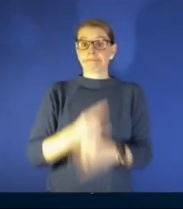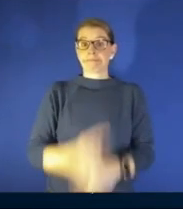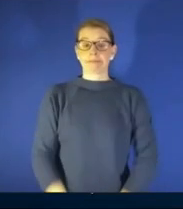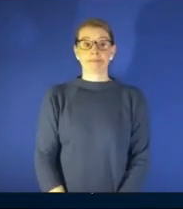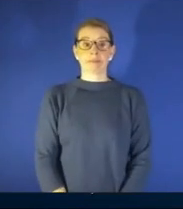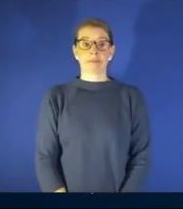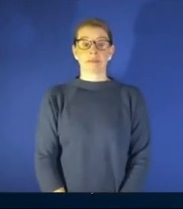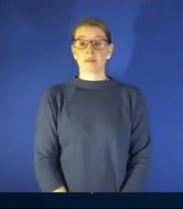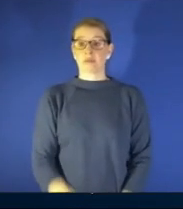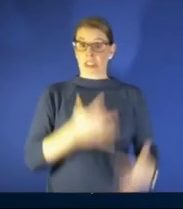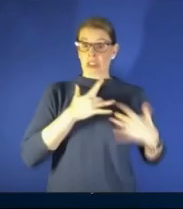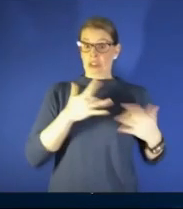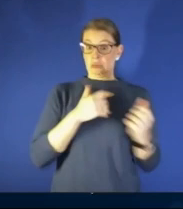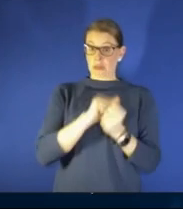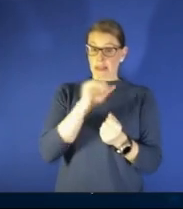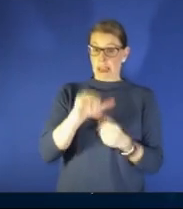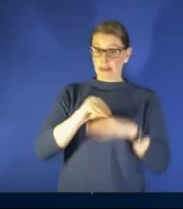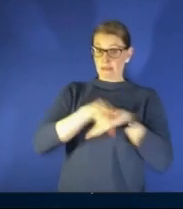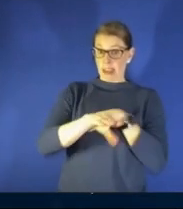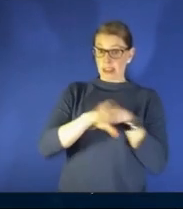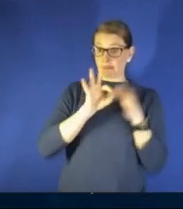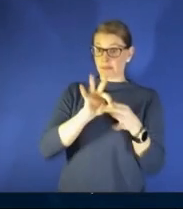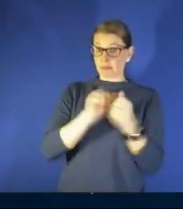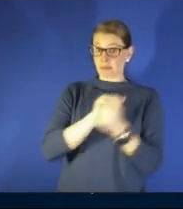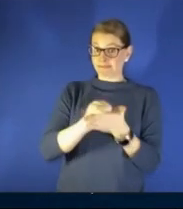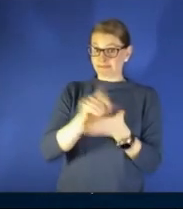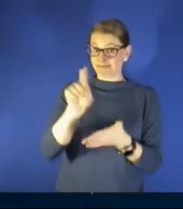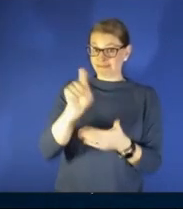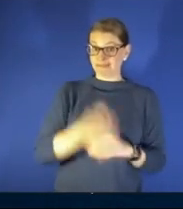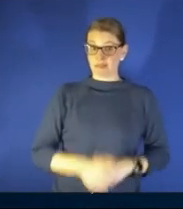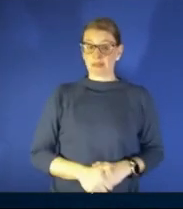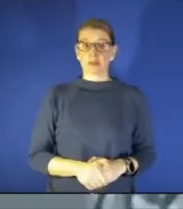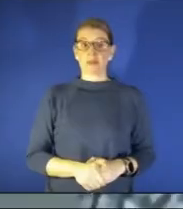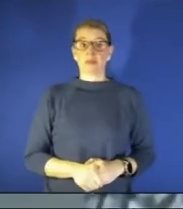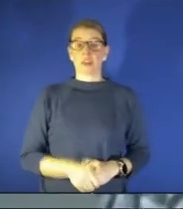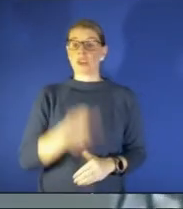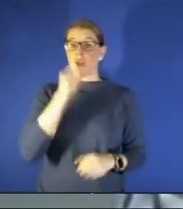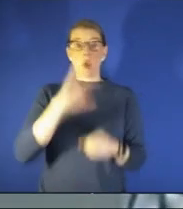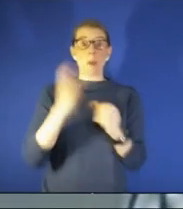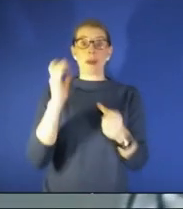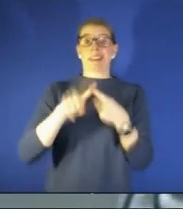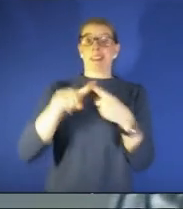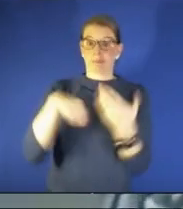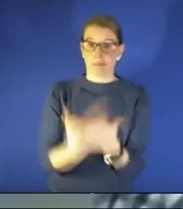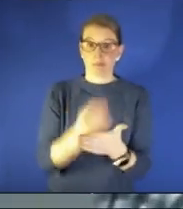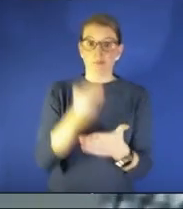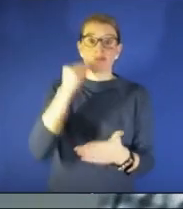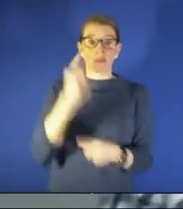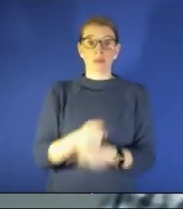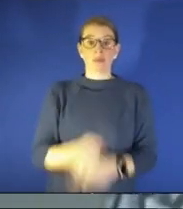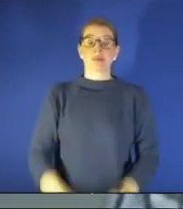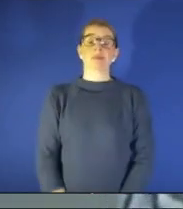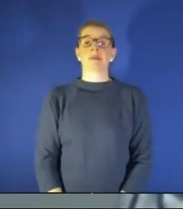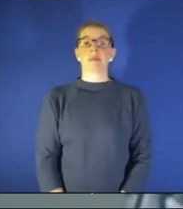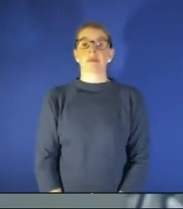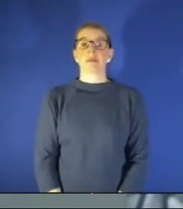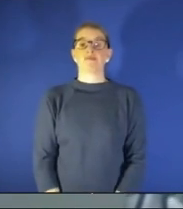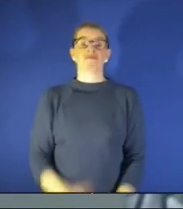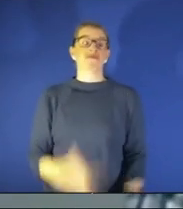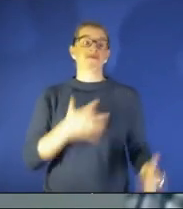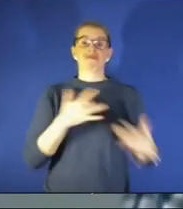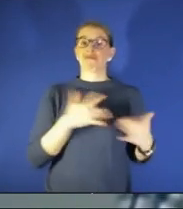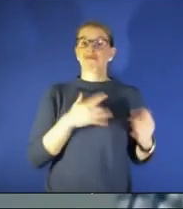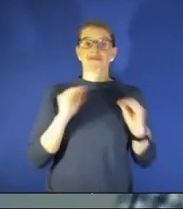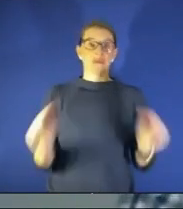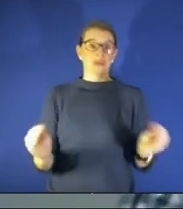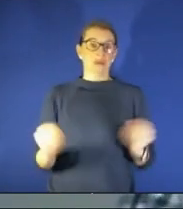with that any advice regarding that besides do not open it until you get home no no no real concerns uh we